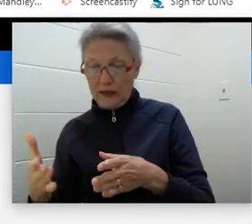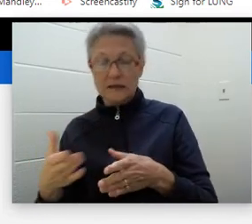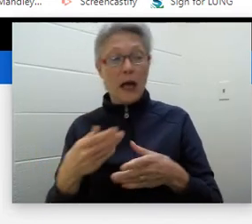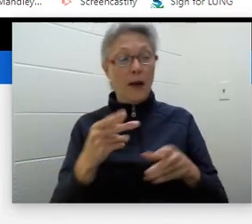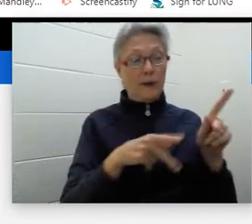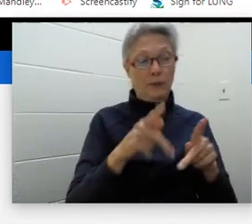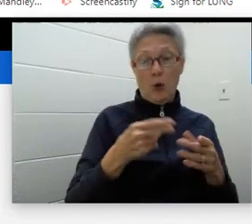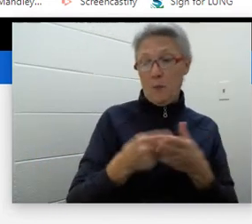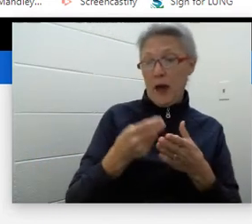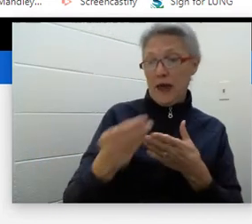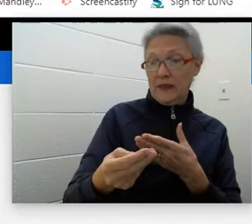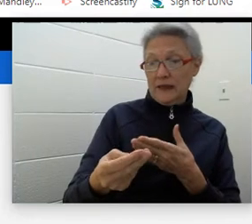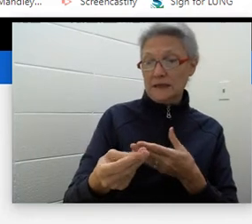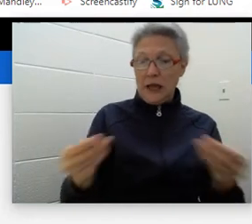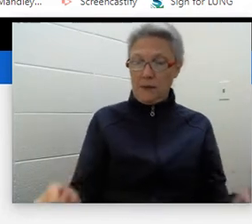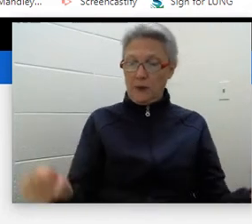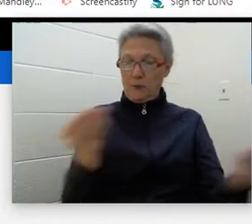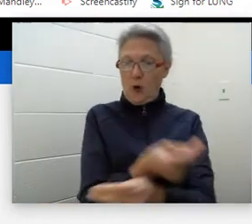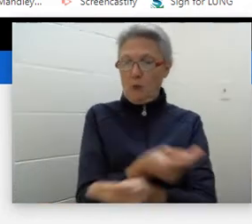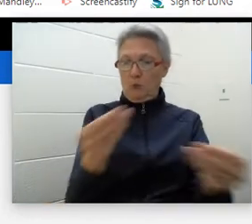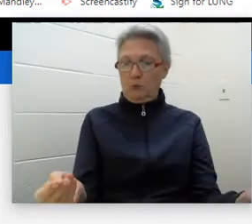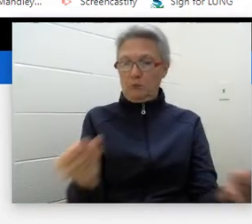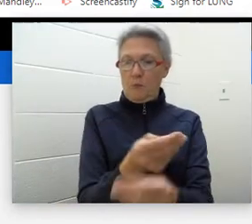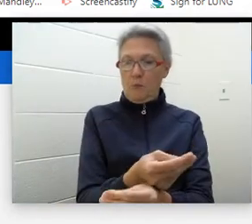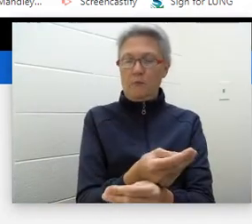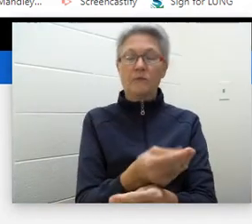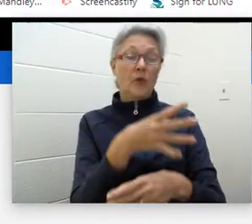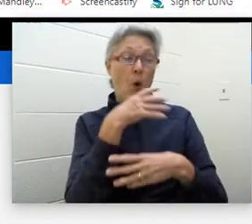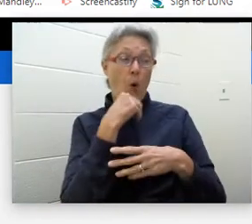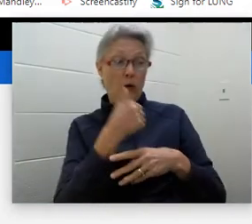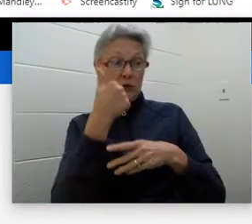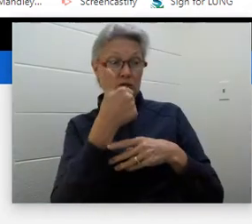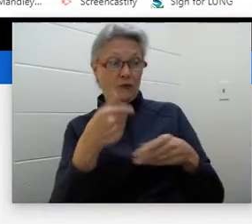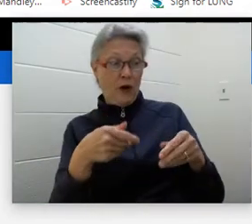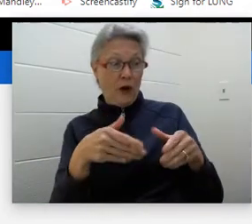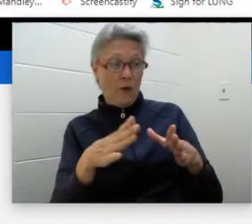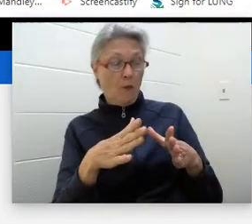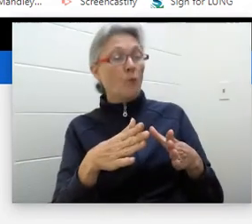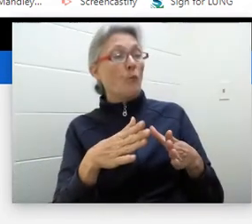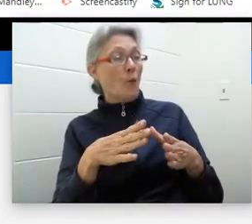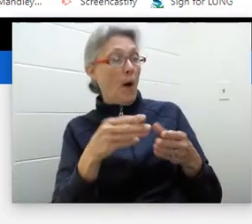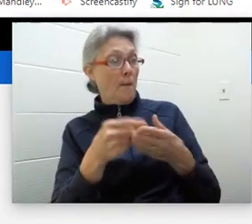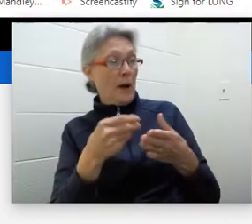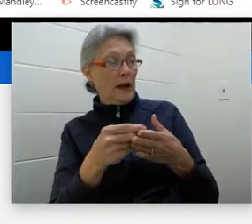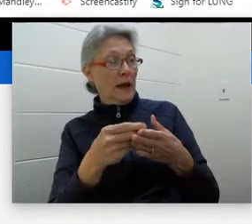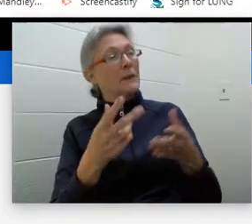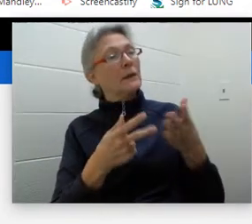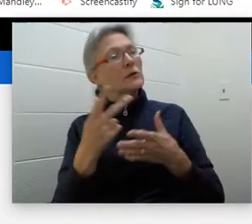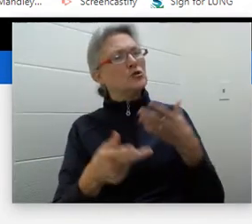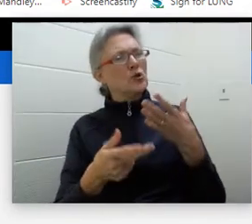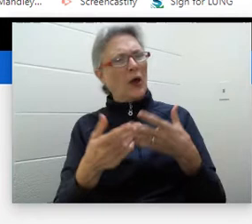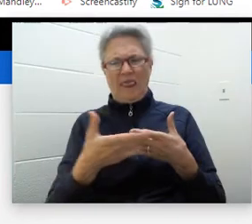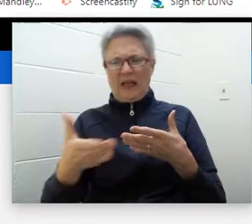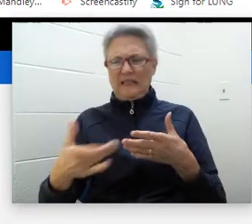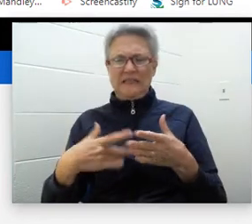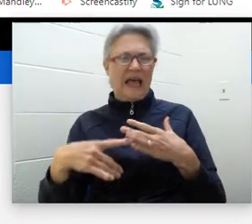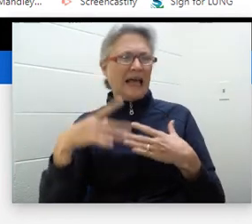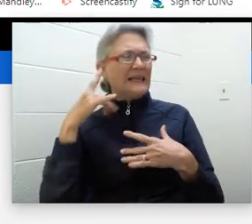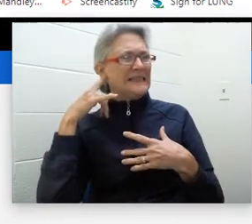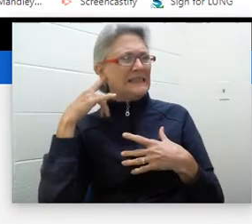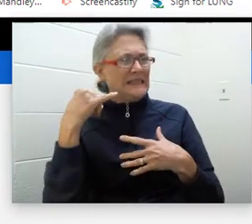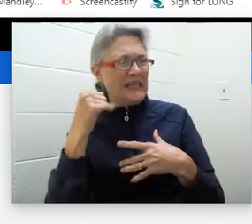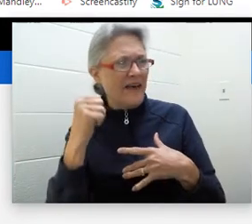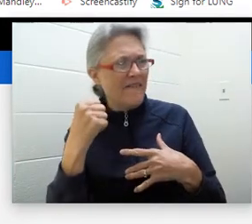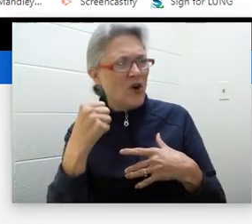them trade goods. Now, the oldest form of money, people used to take raw materials like this silver ore right here and